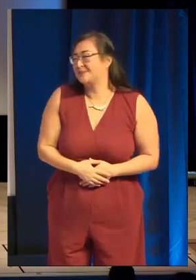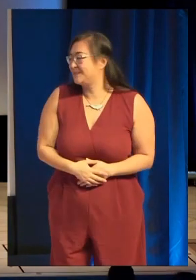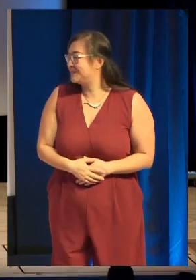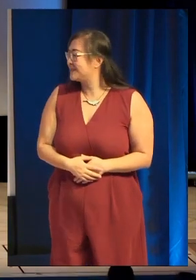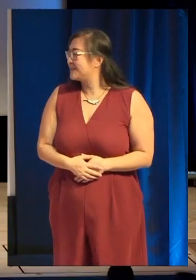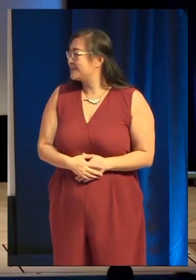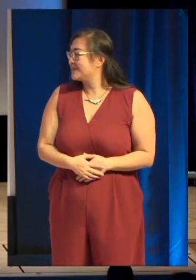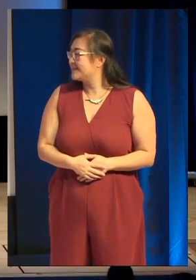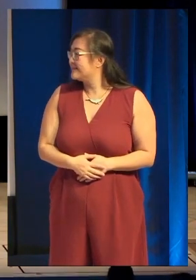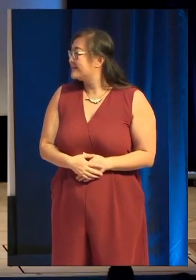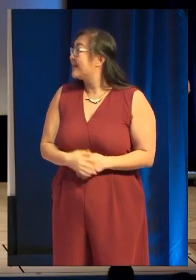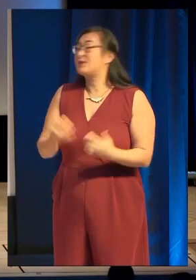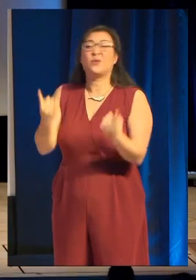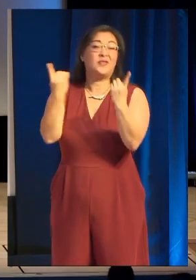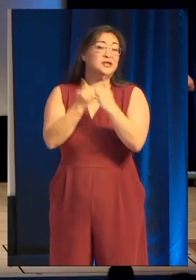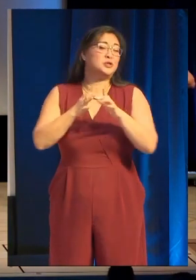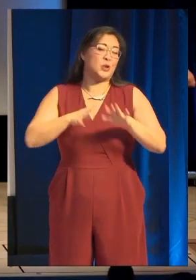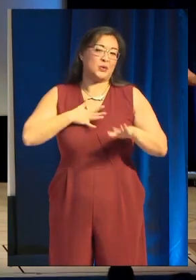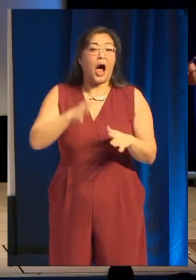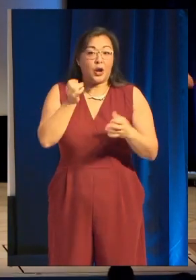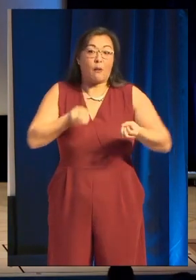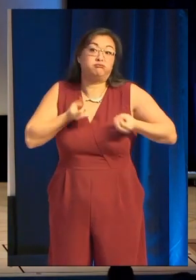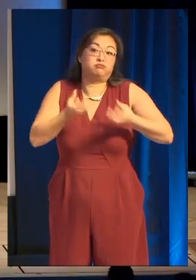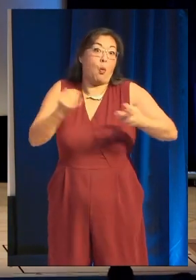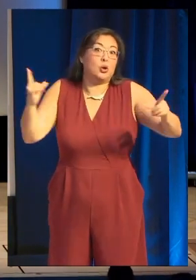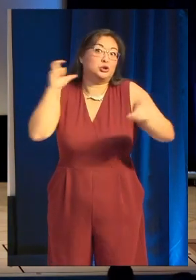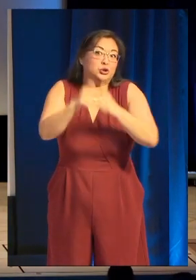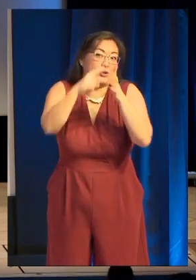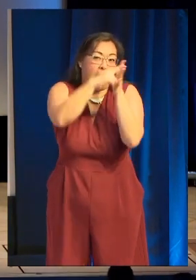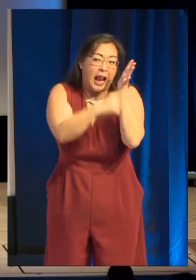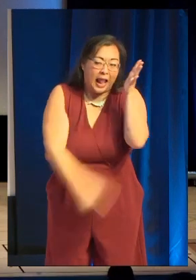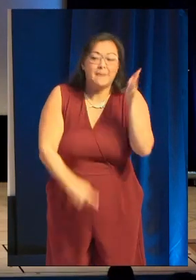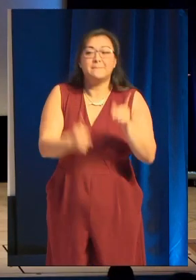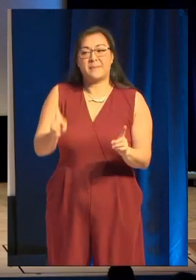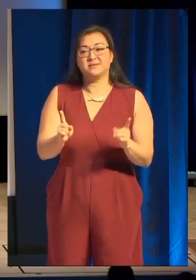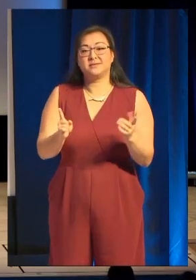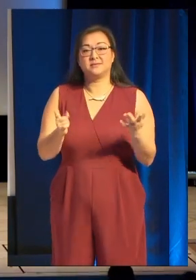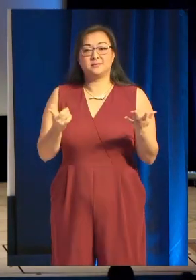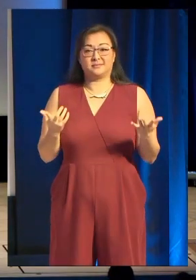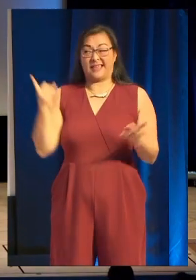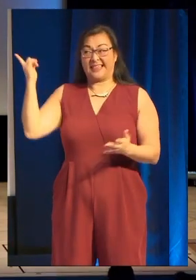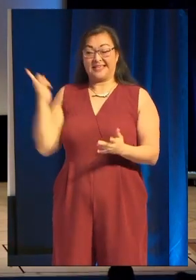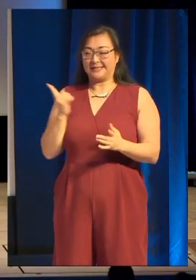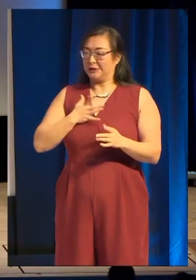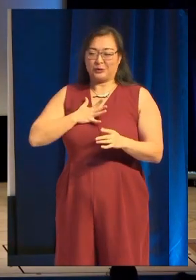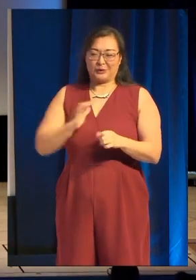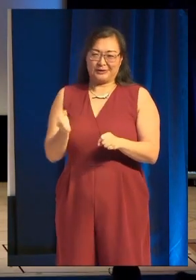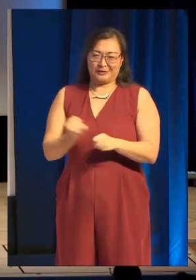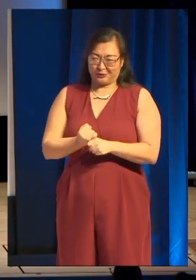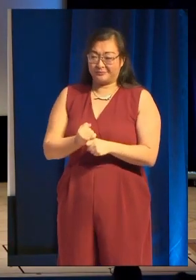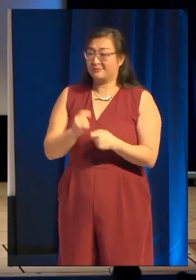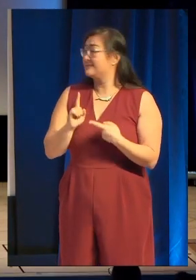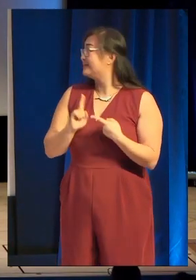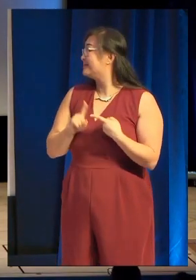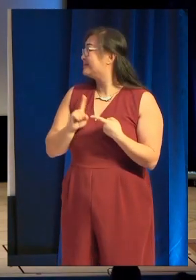Things you don't need to do. I've just given you a load of stuff to do. I hereby absolve you of these things. Do not make